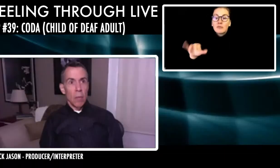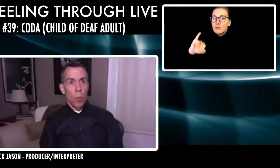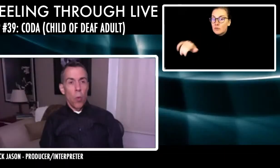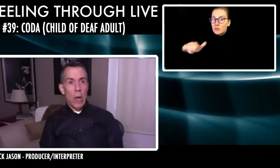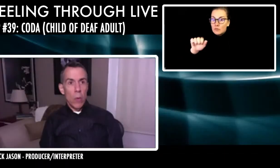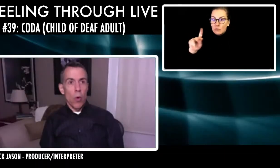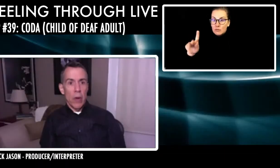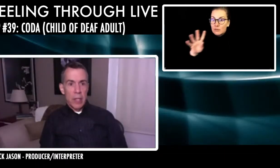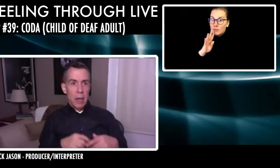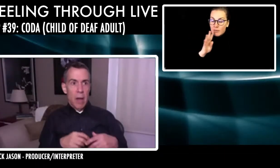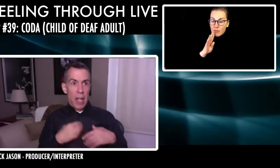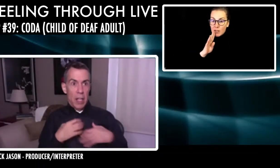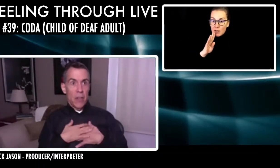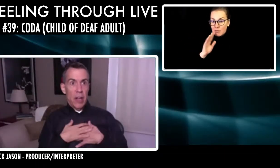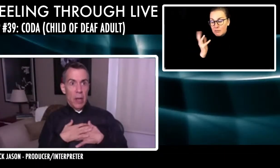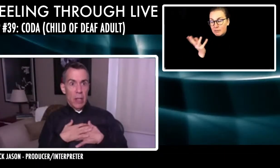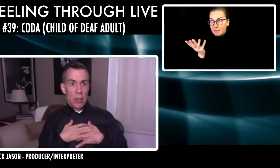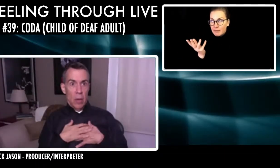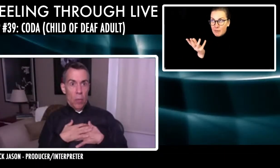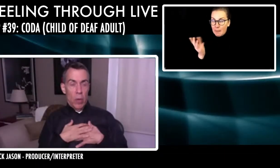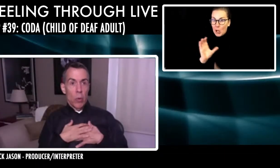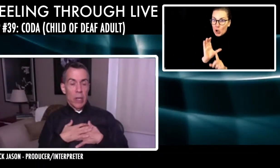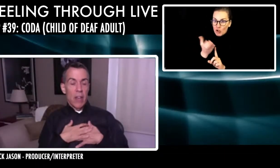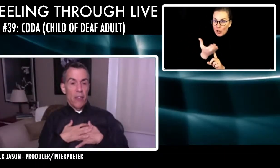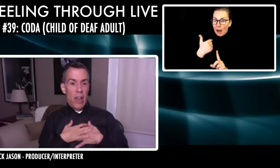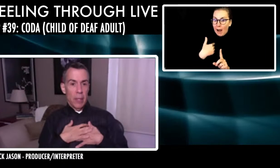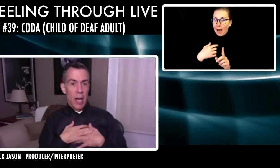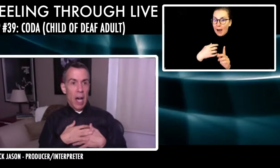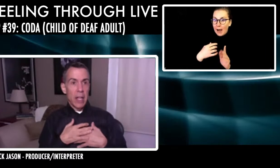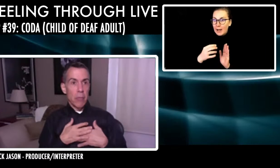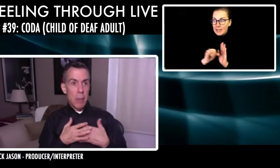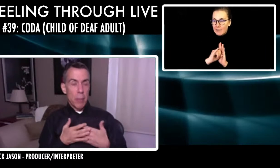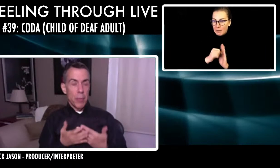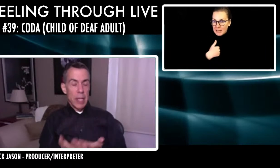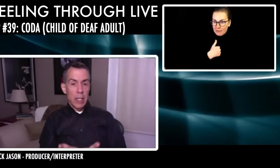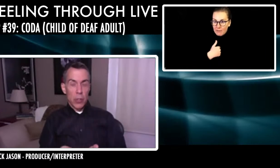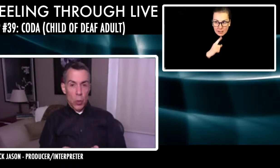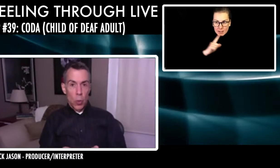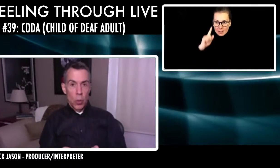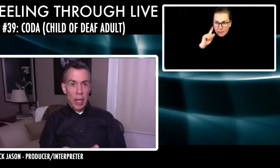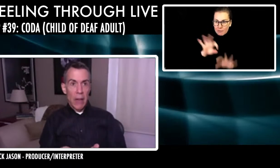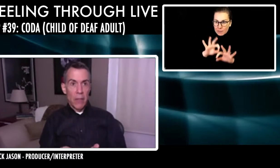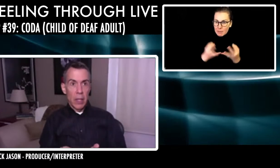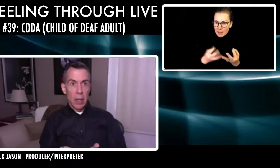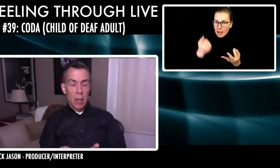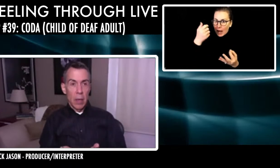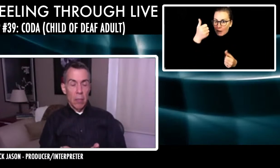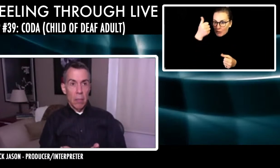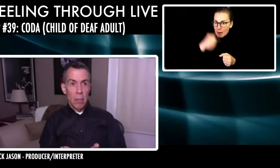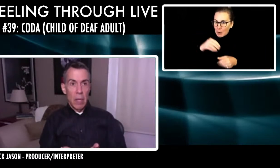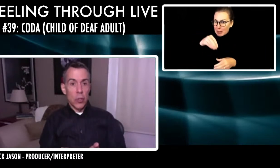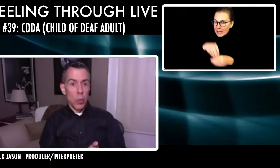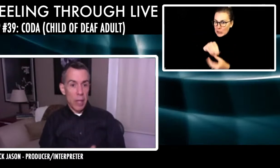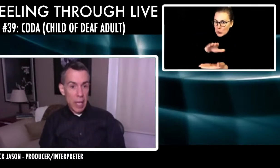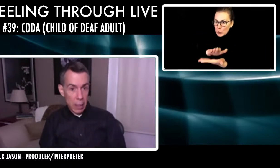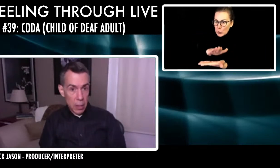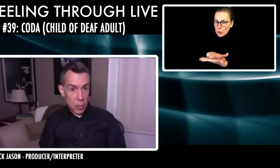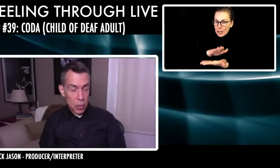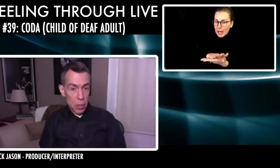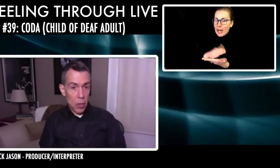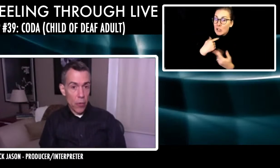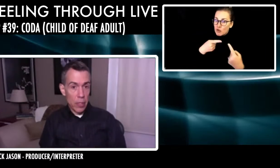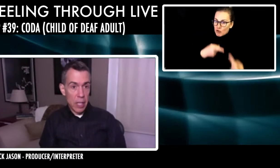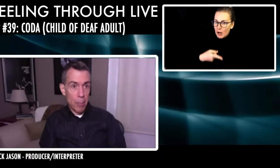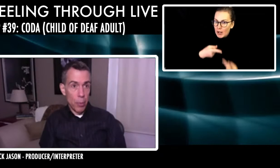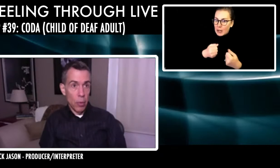Culturally, we were, I identified as we were a deaf family. I remember being in school and having, um, issues with English.